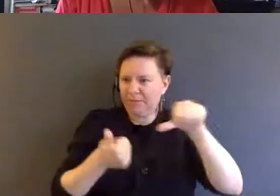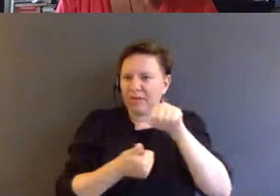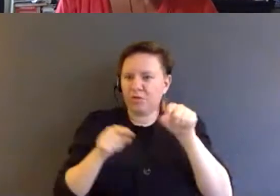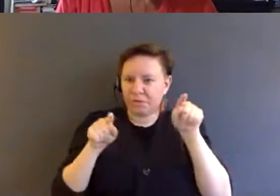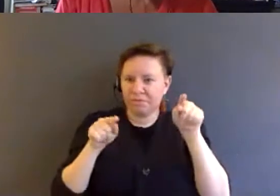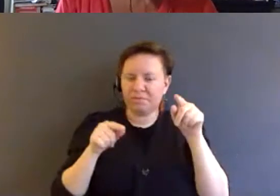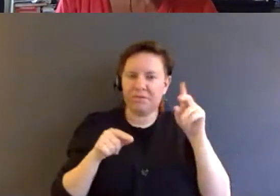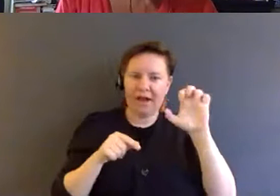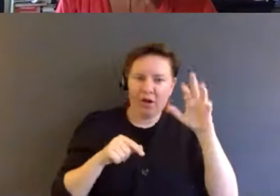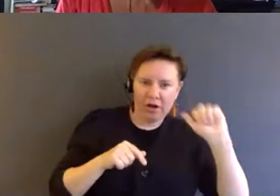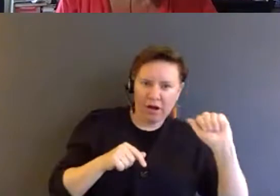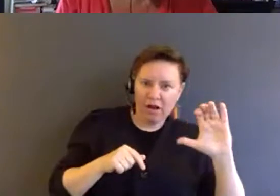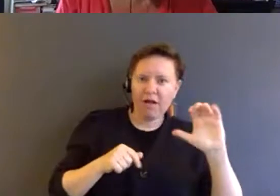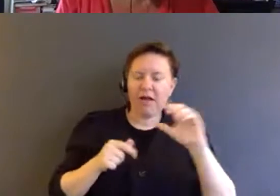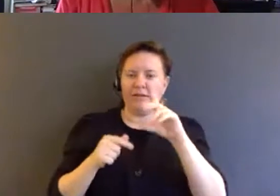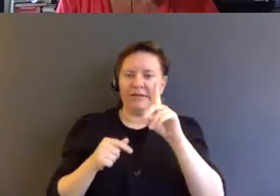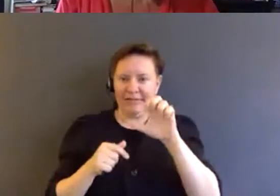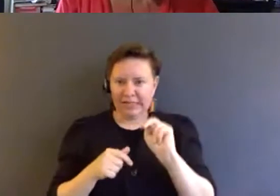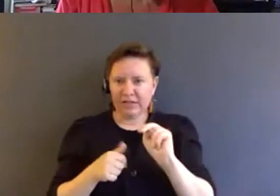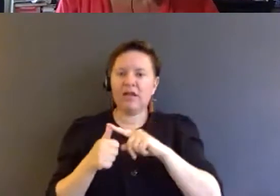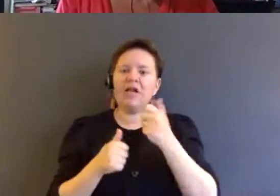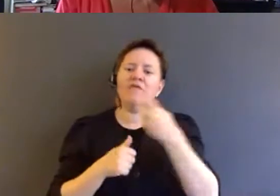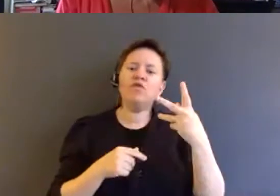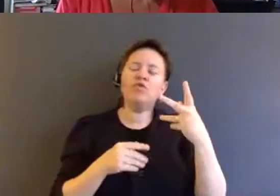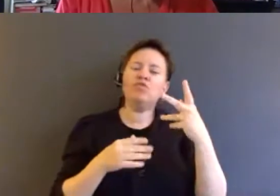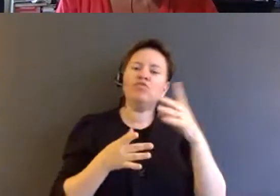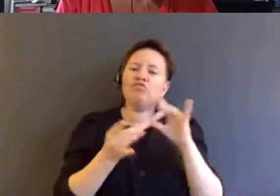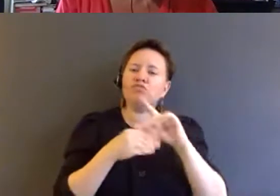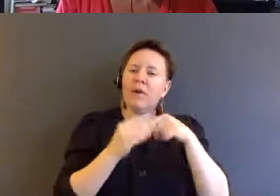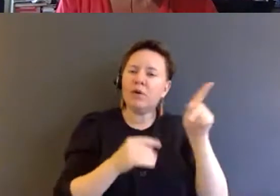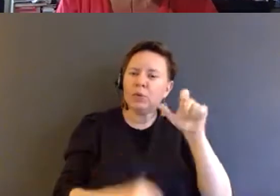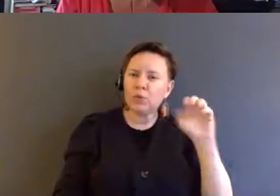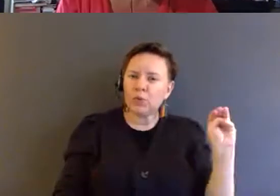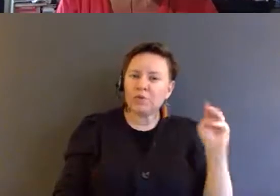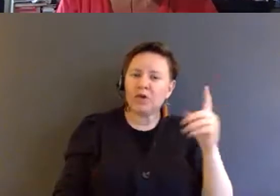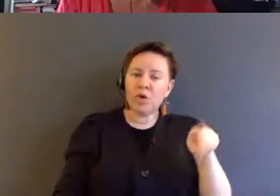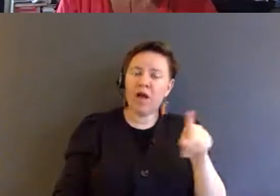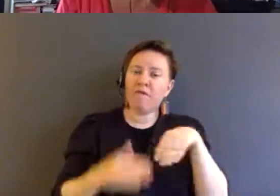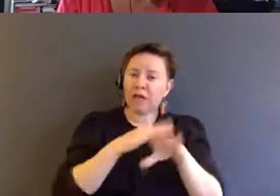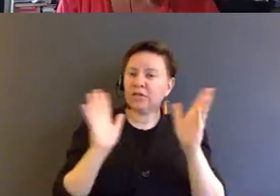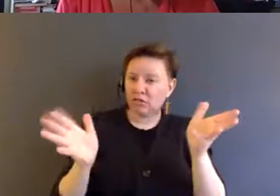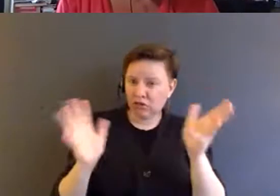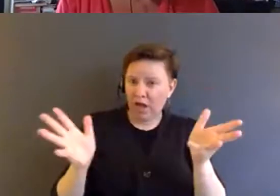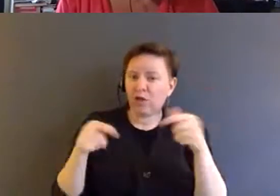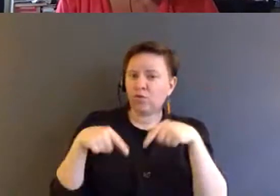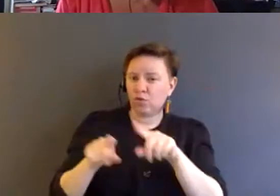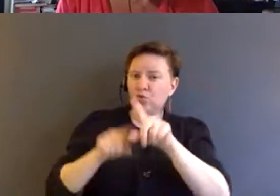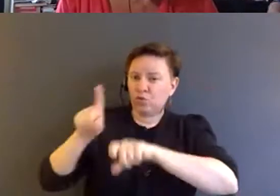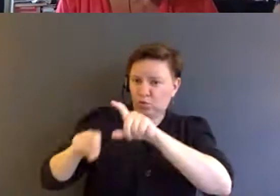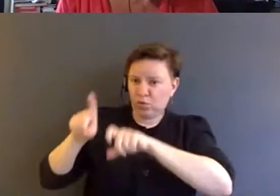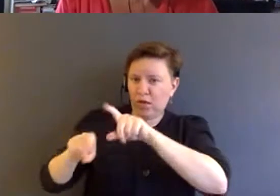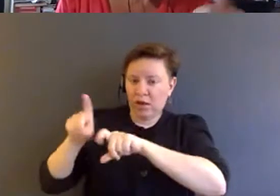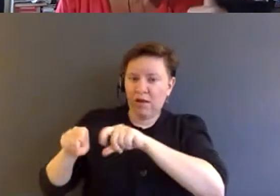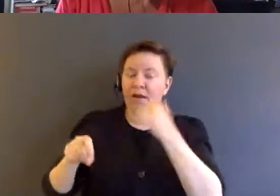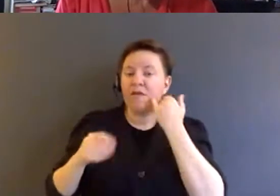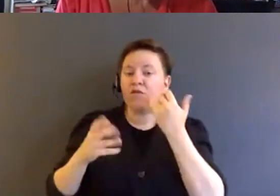is a few notes about Zoom. You have access to the chat and the Q&A. If you want